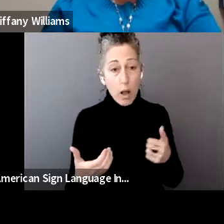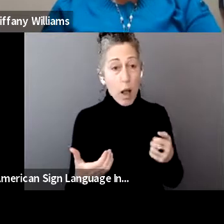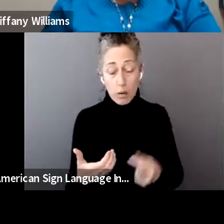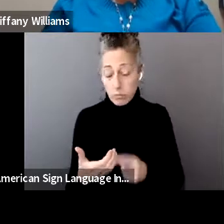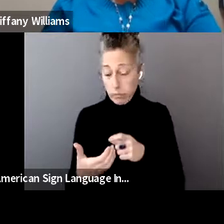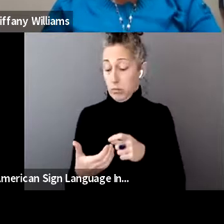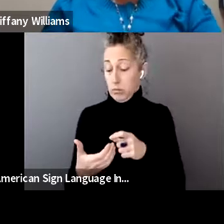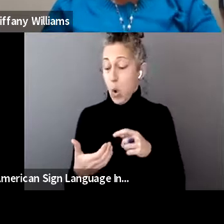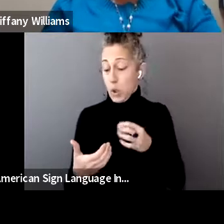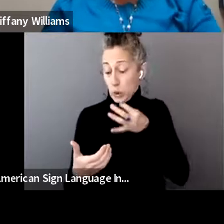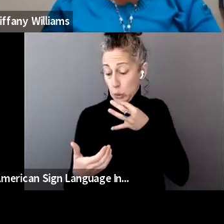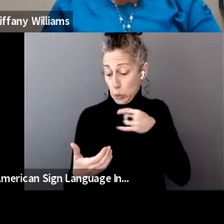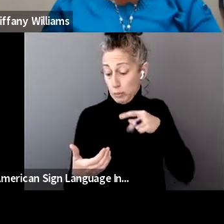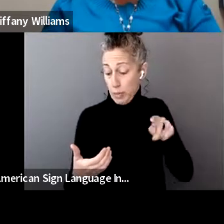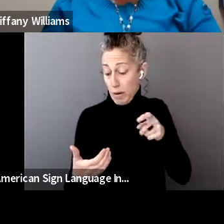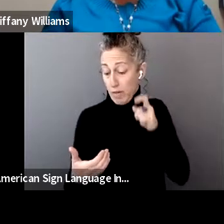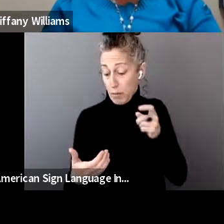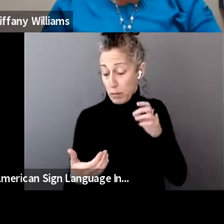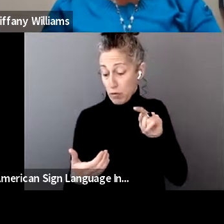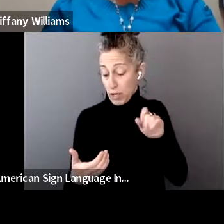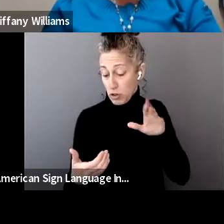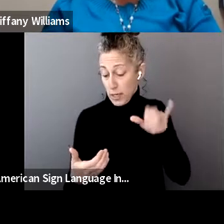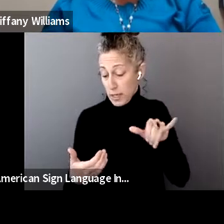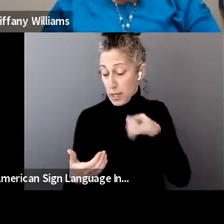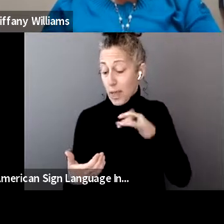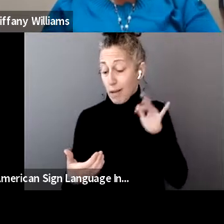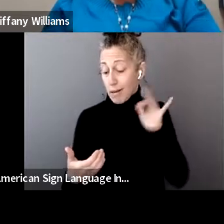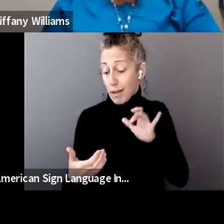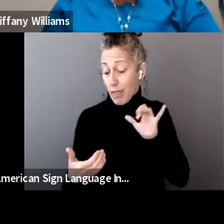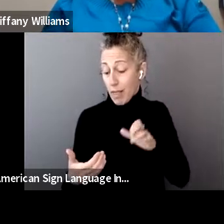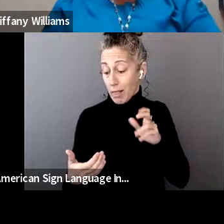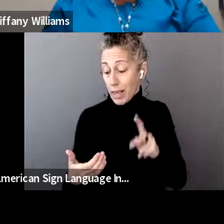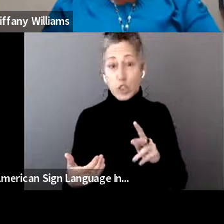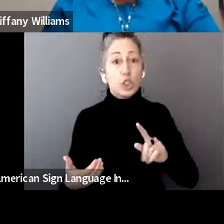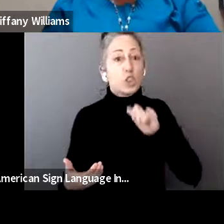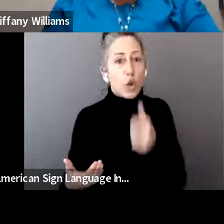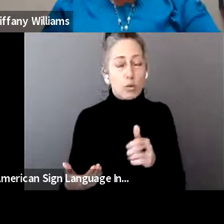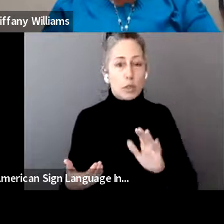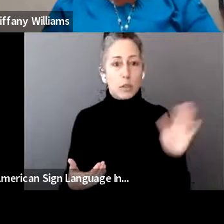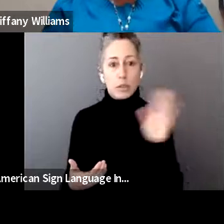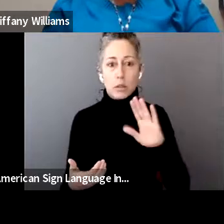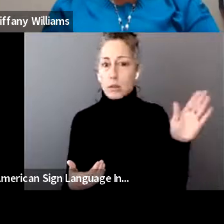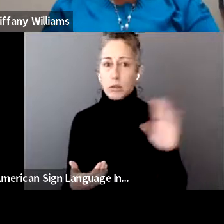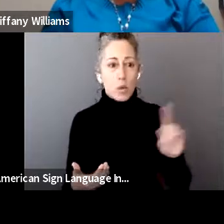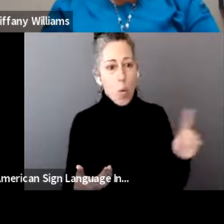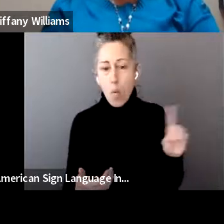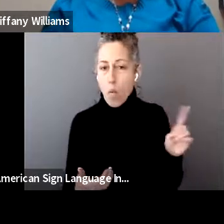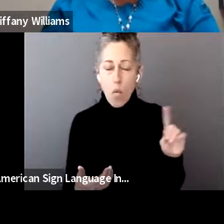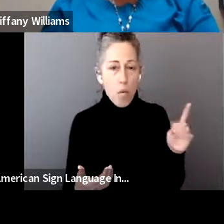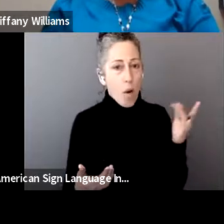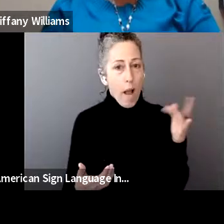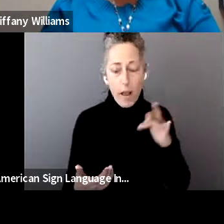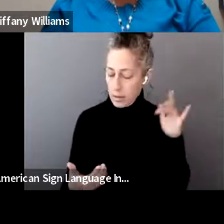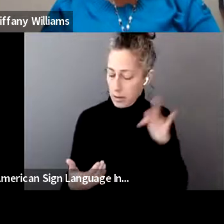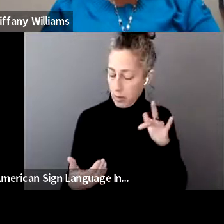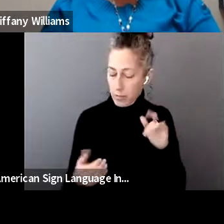coming, but that they need to click on this link to provide some more information. Well, once you click on that link, it takes you to a